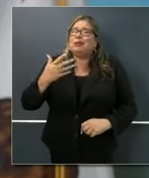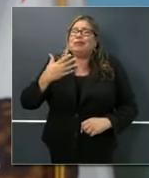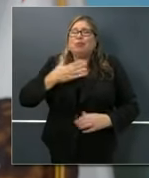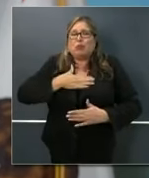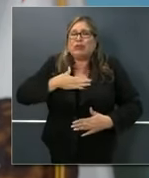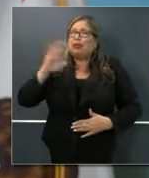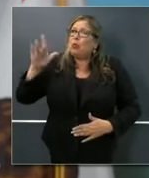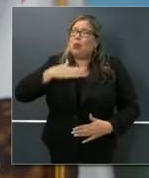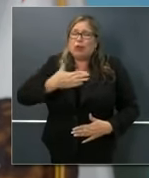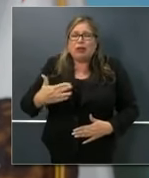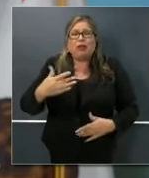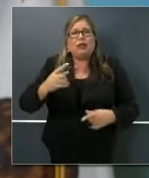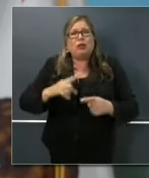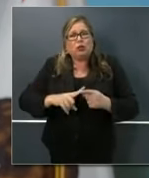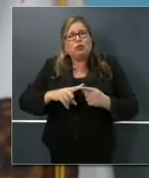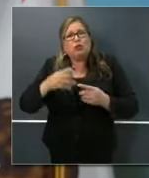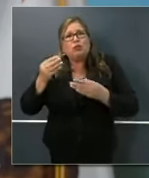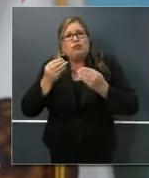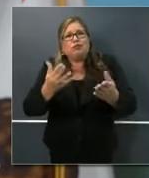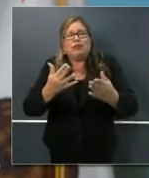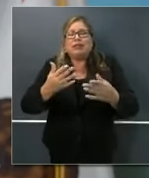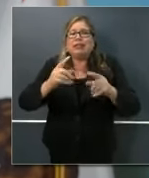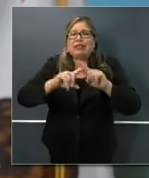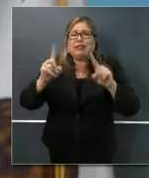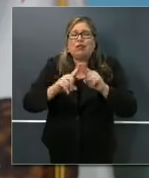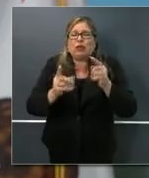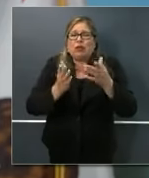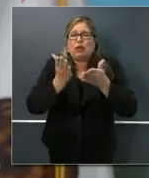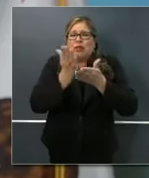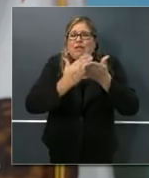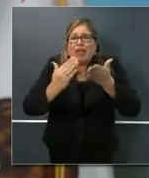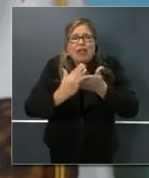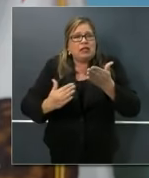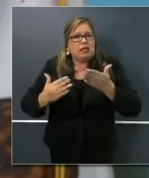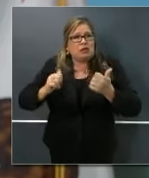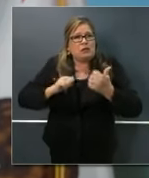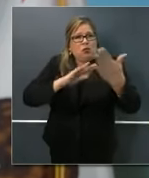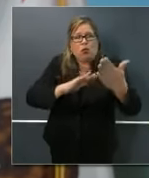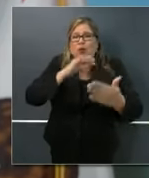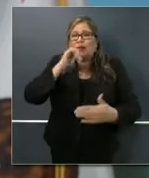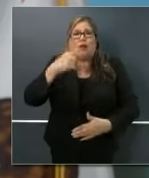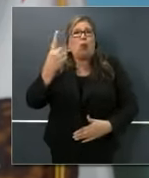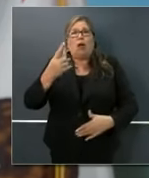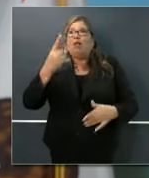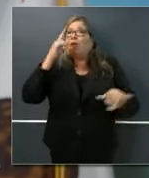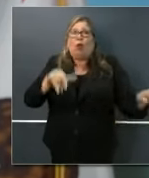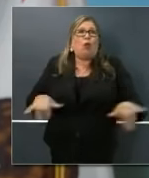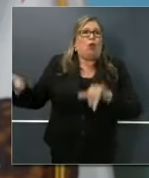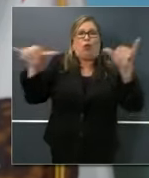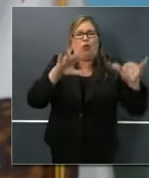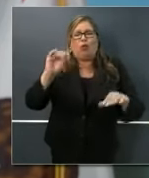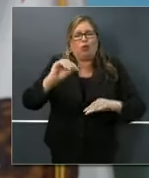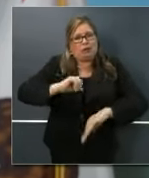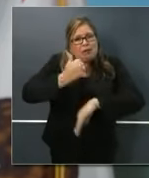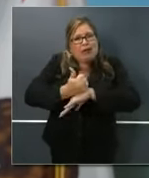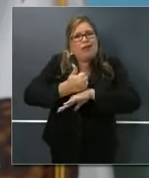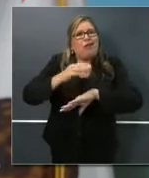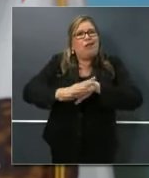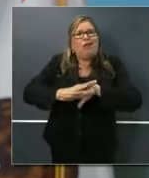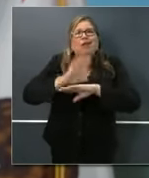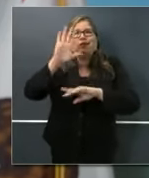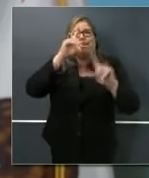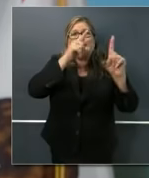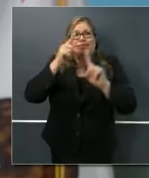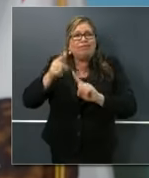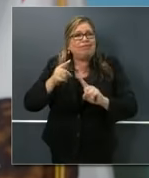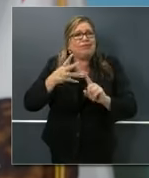of the need for a phased approach, a thoughtful and judicious approach based upon conditions and based upon